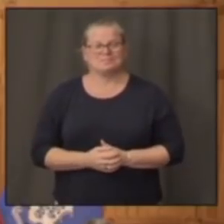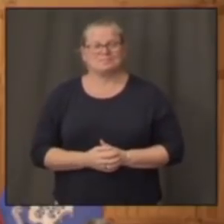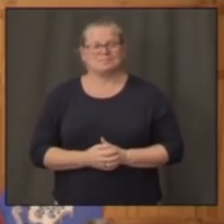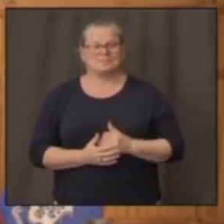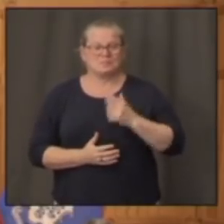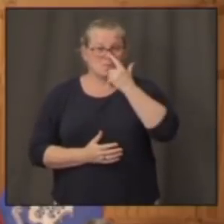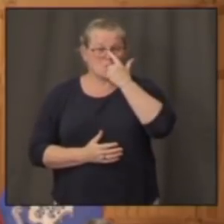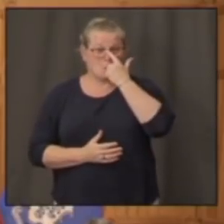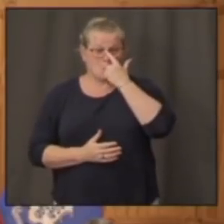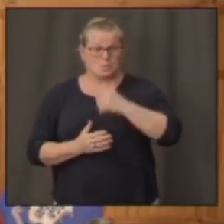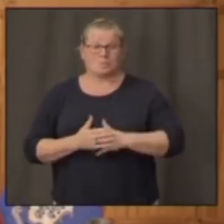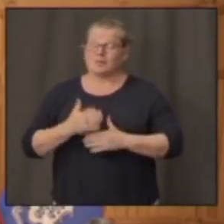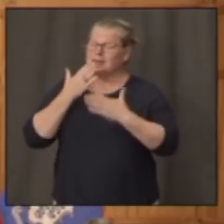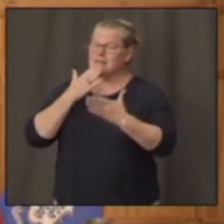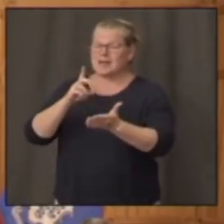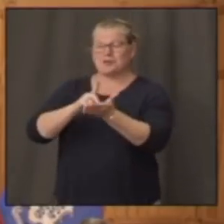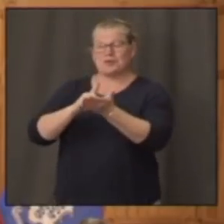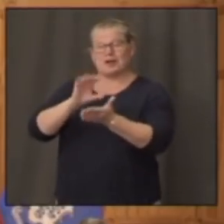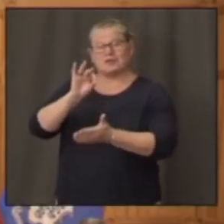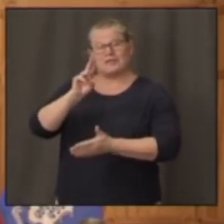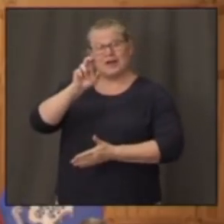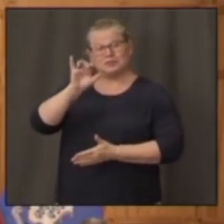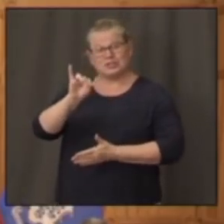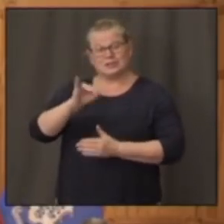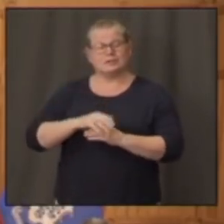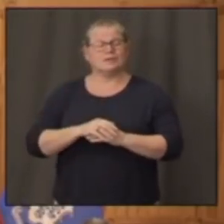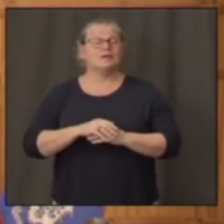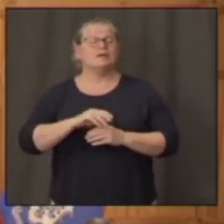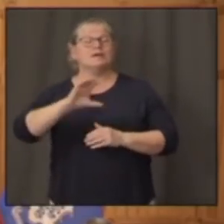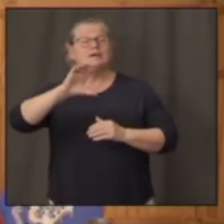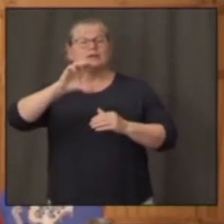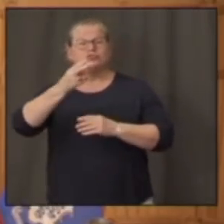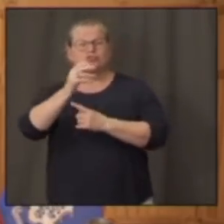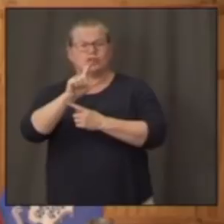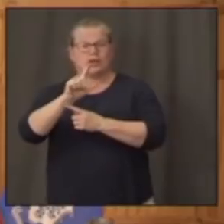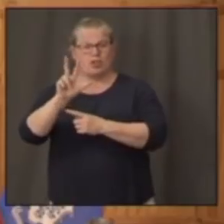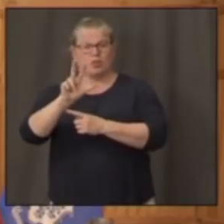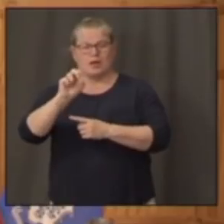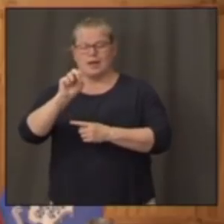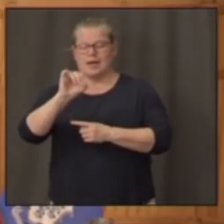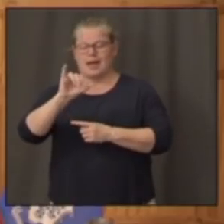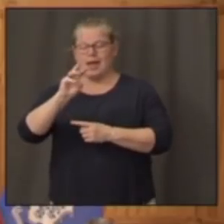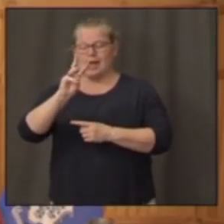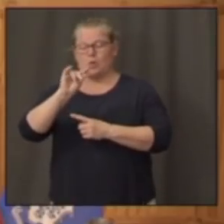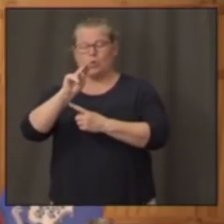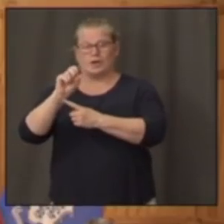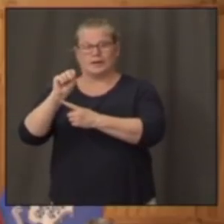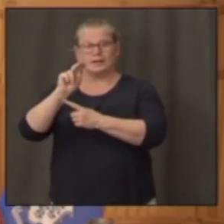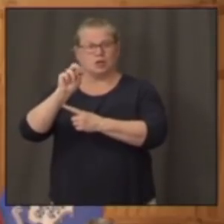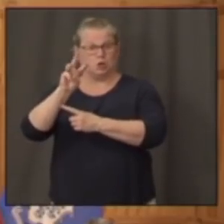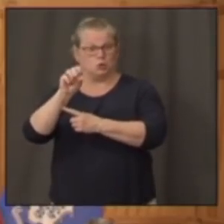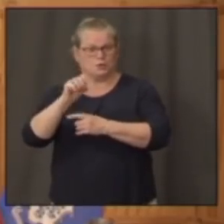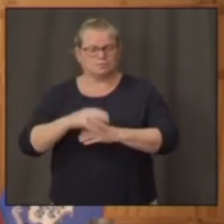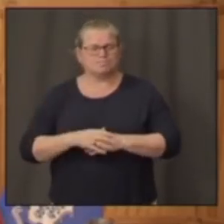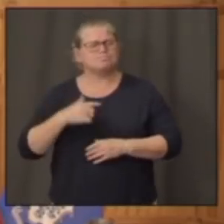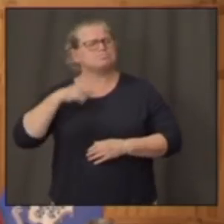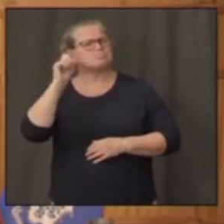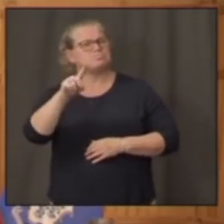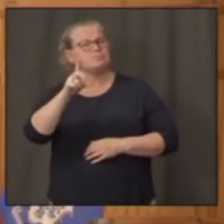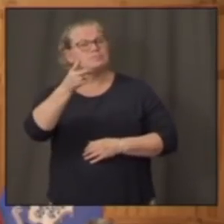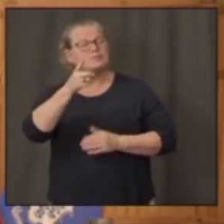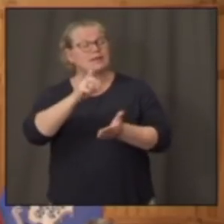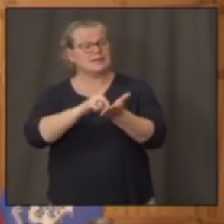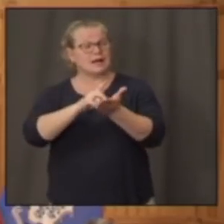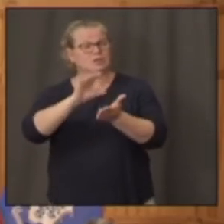Thanks, Dr. Fauci. Channel 3, Eyewitness News. Yes, question for Dr. Fauci. know, parents and